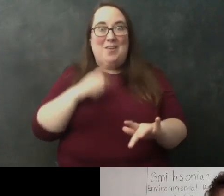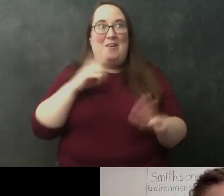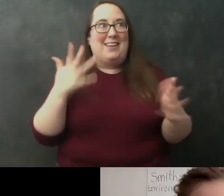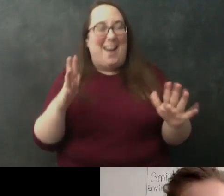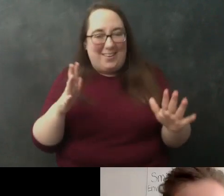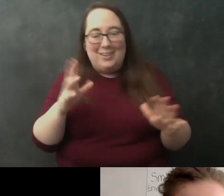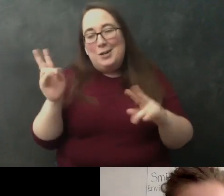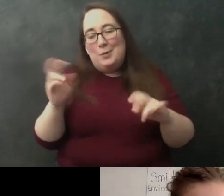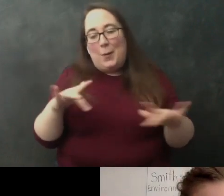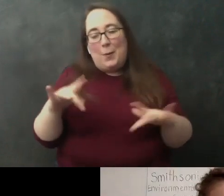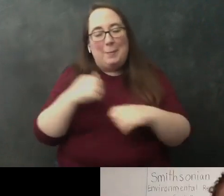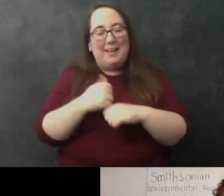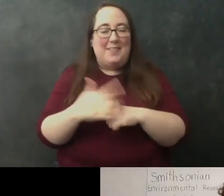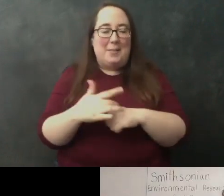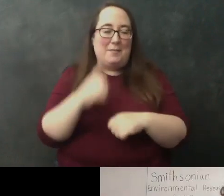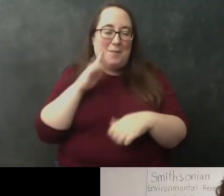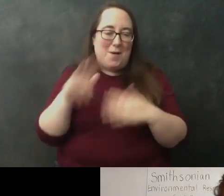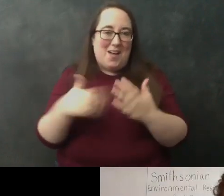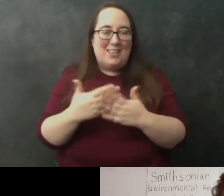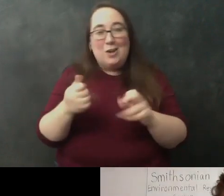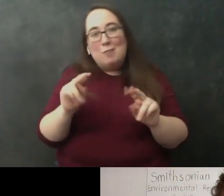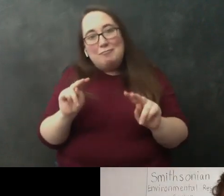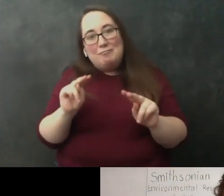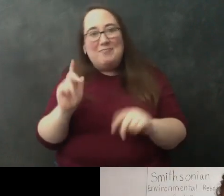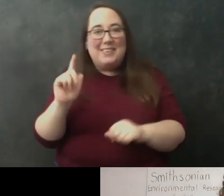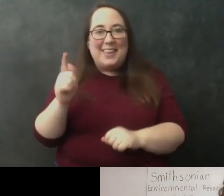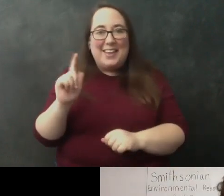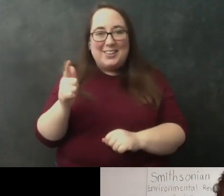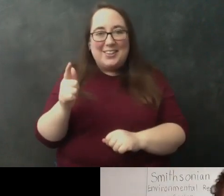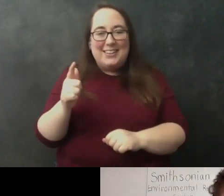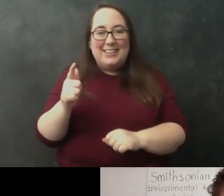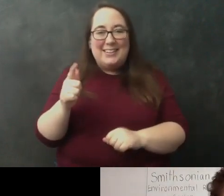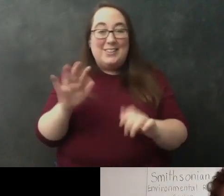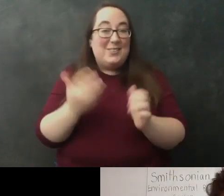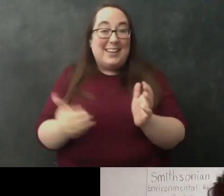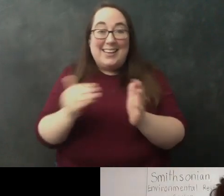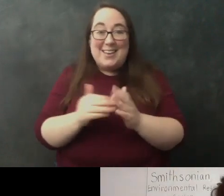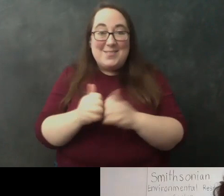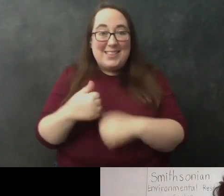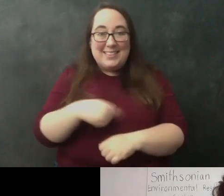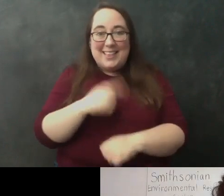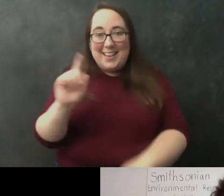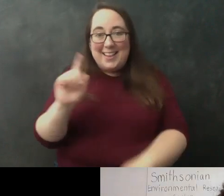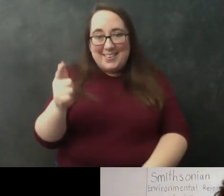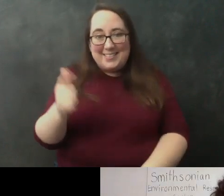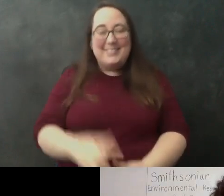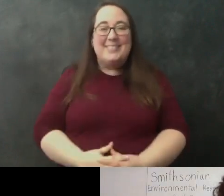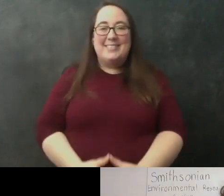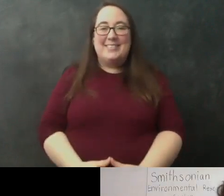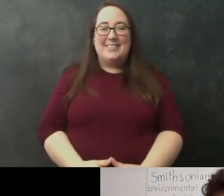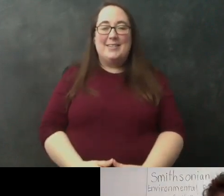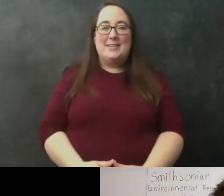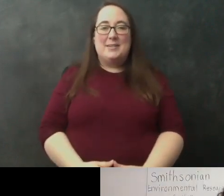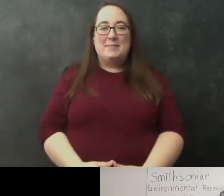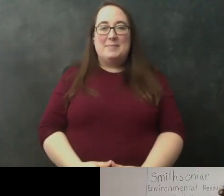we're going to be making it available to everyone so you can always watch this later and do it again with us later um yeah okay